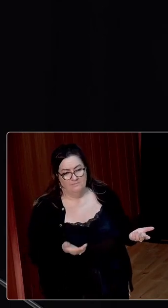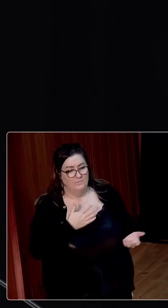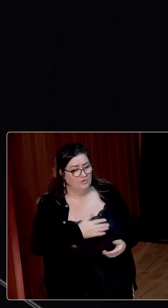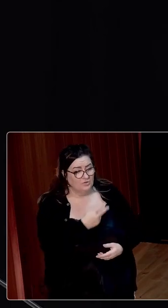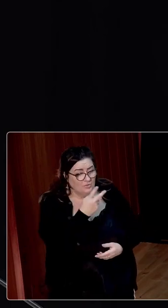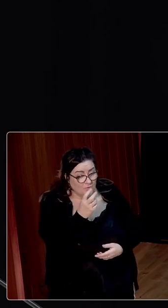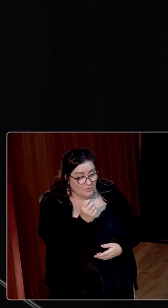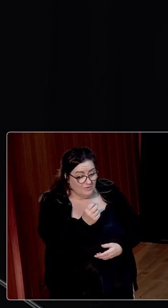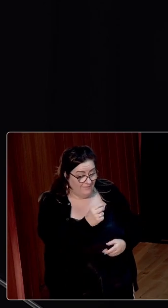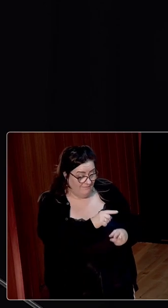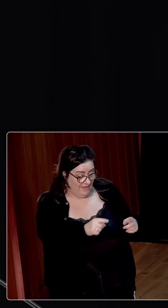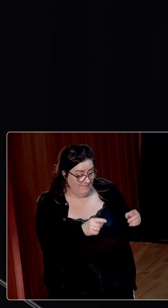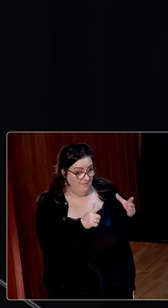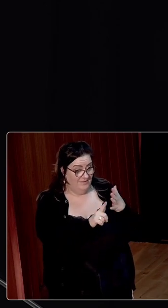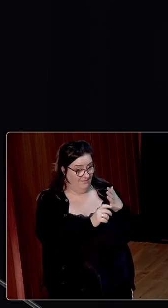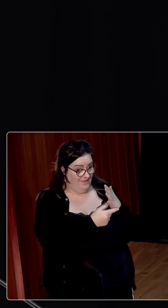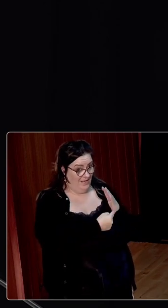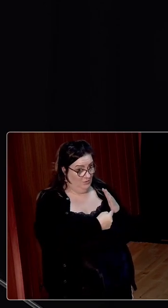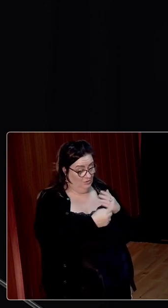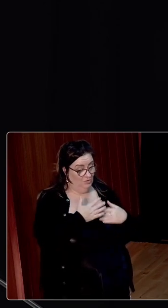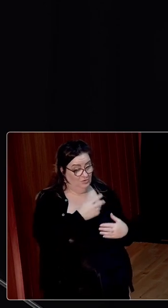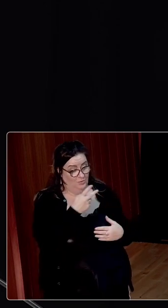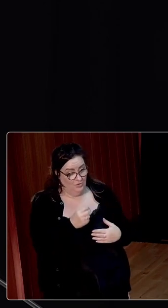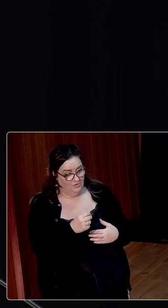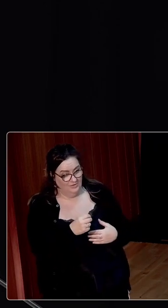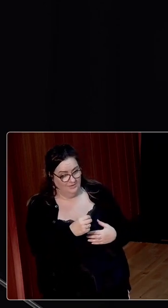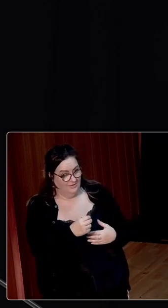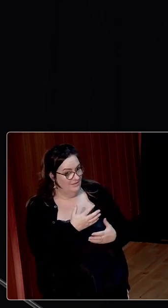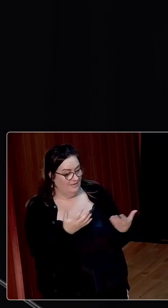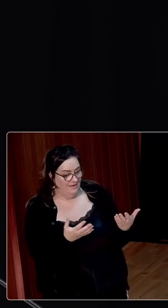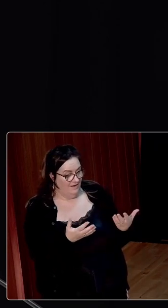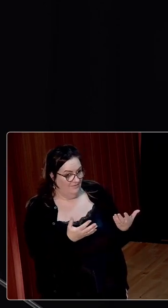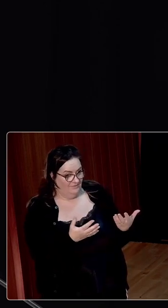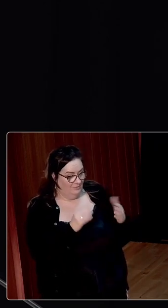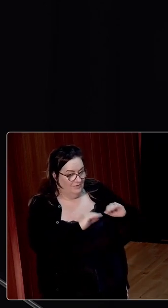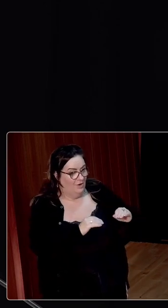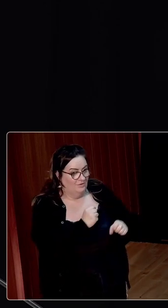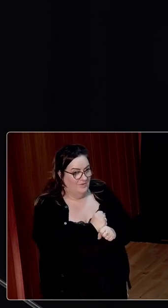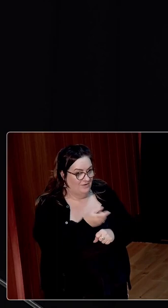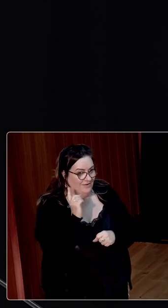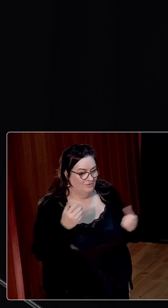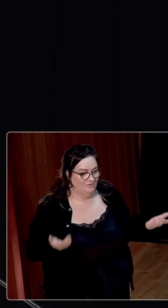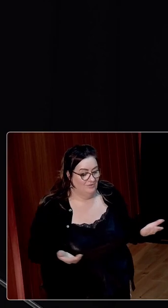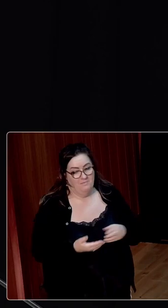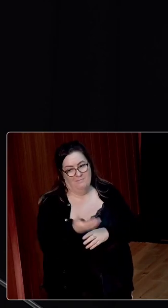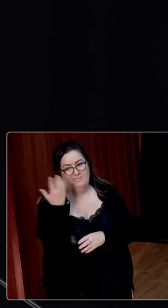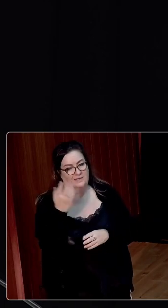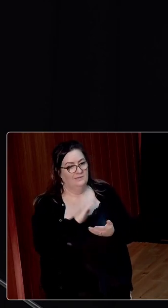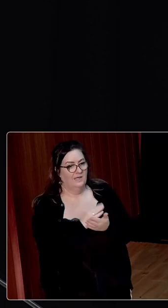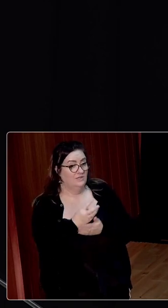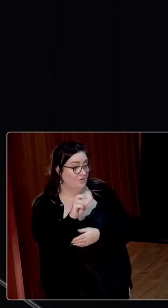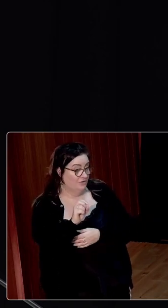But only 200 of that 7,000 received any instruction in agriculture. Back in the 1930s,